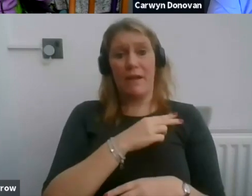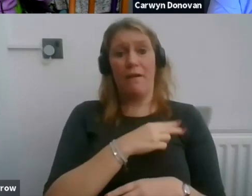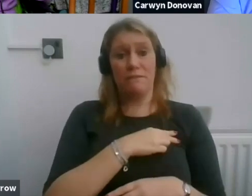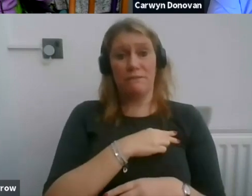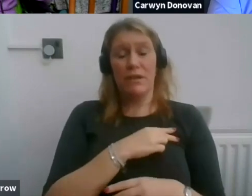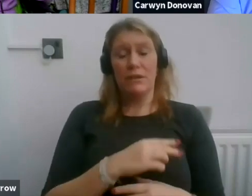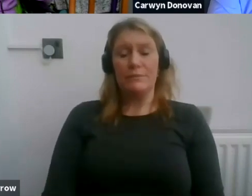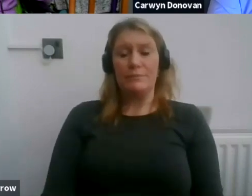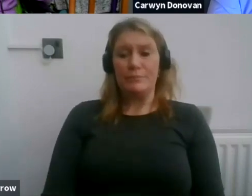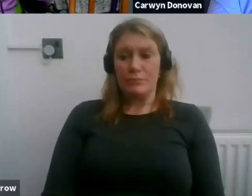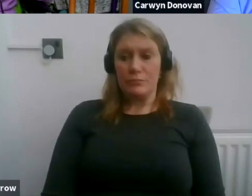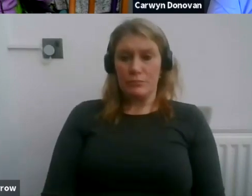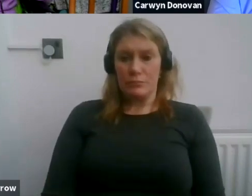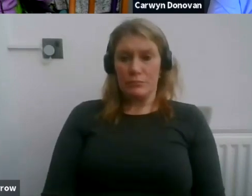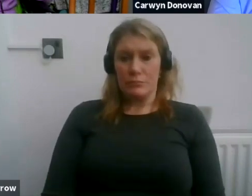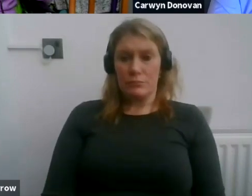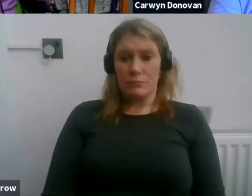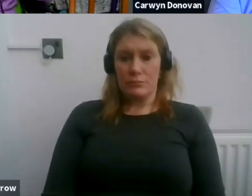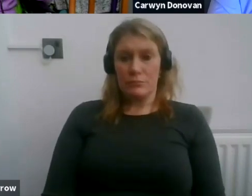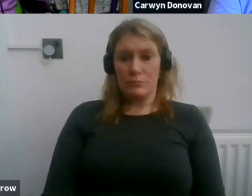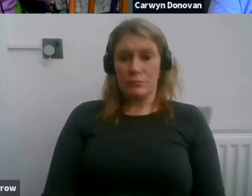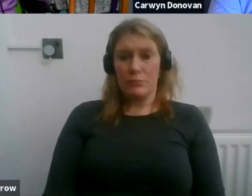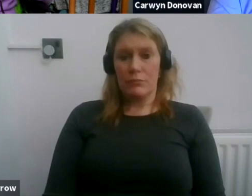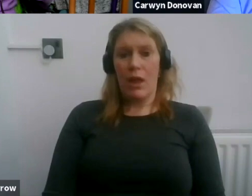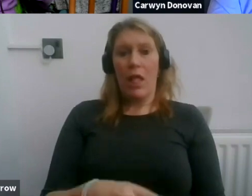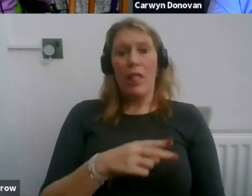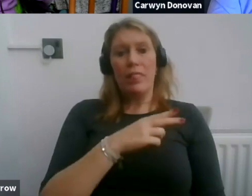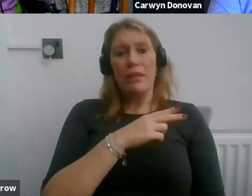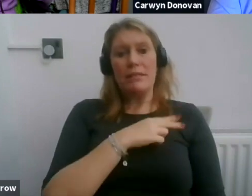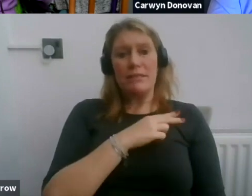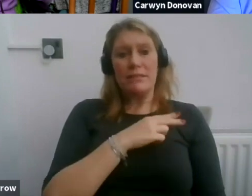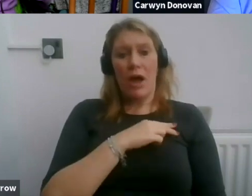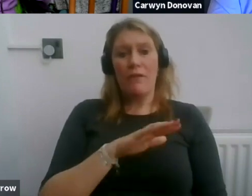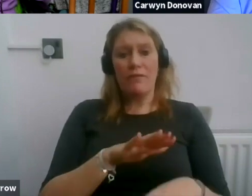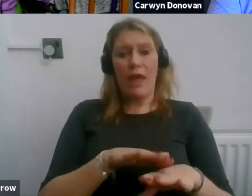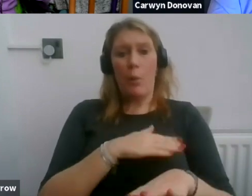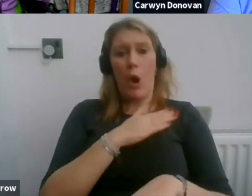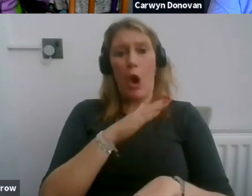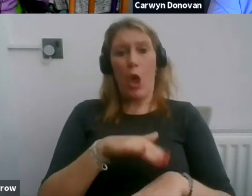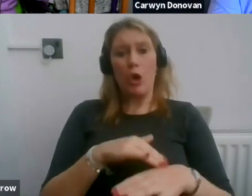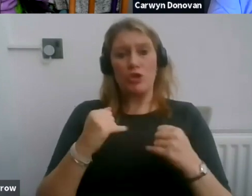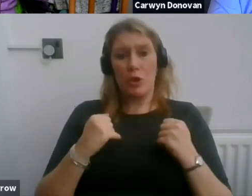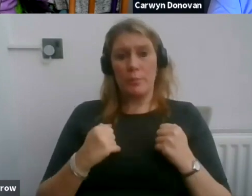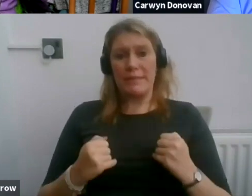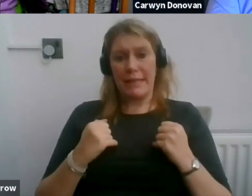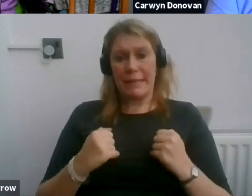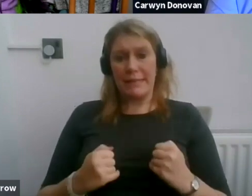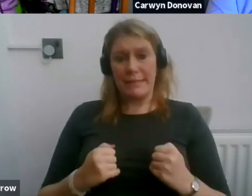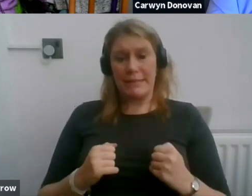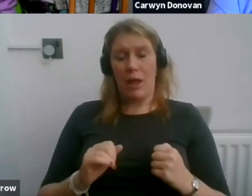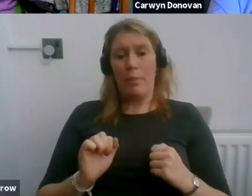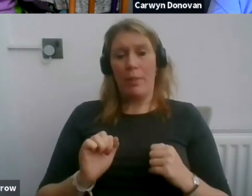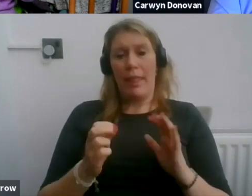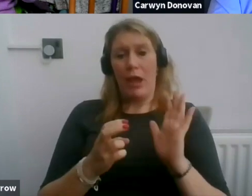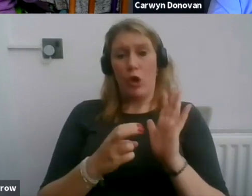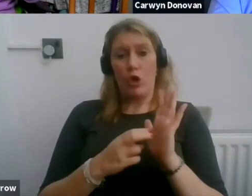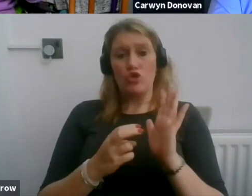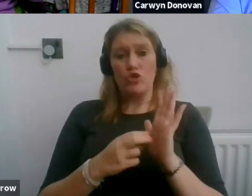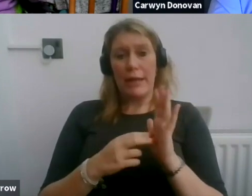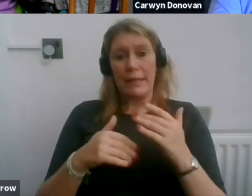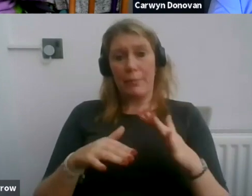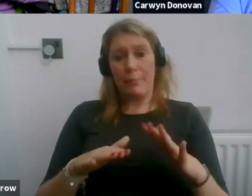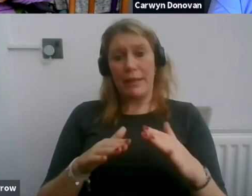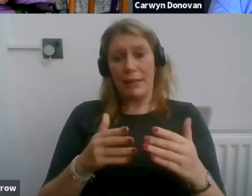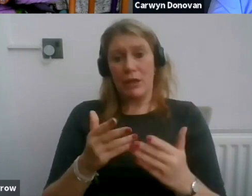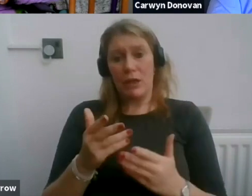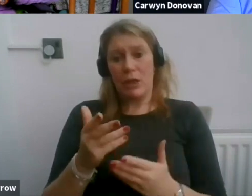who were on long-term sickness absence had an element of their contract, which was also negotiated by the